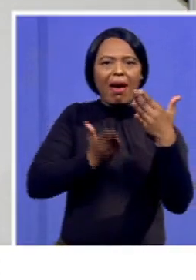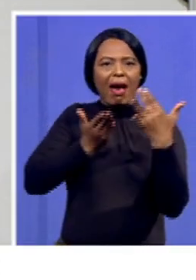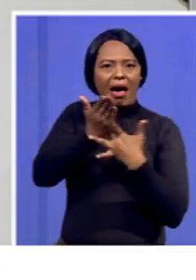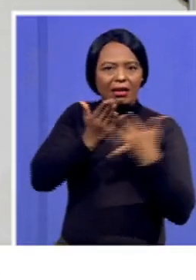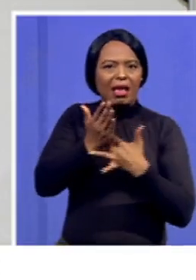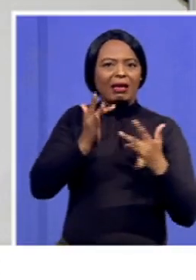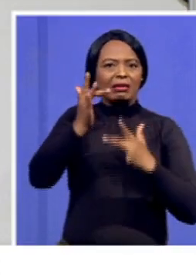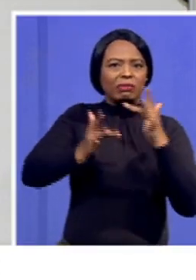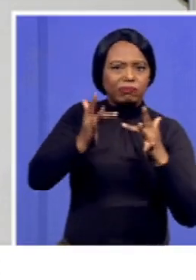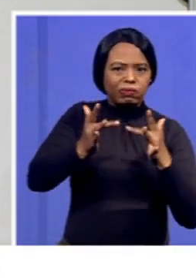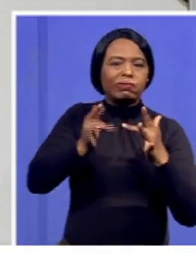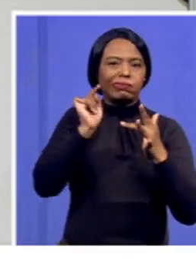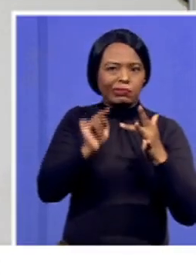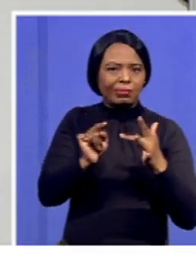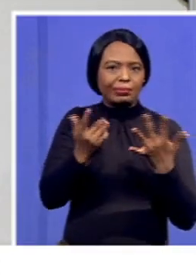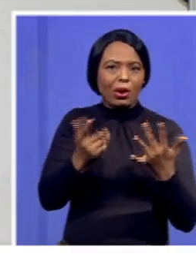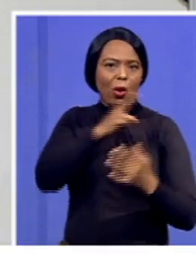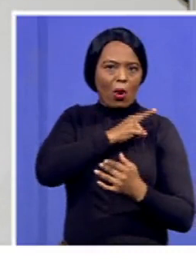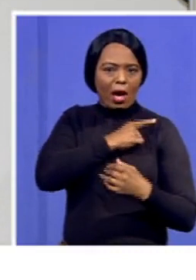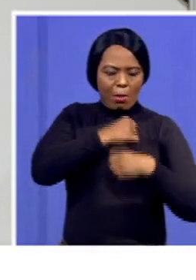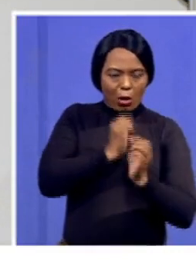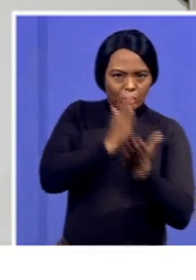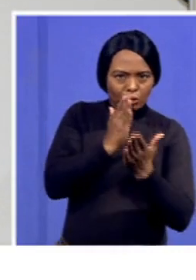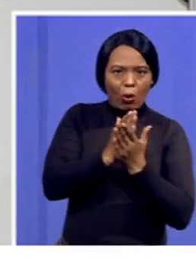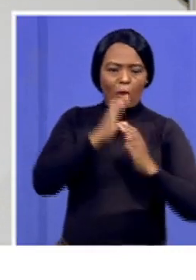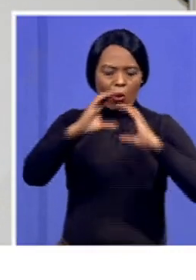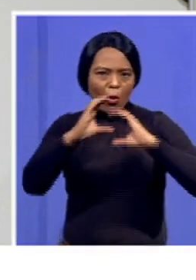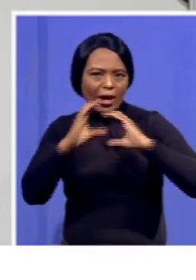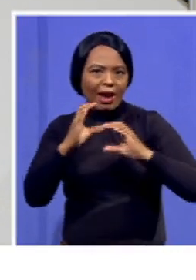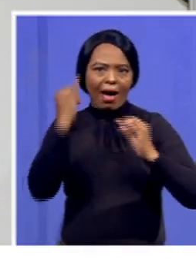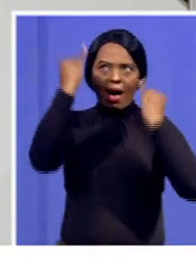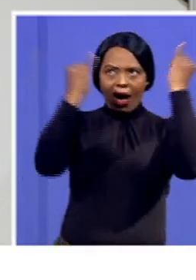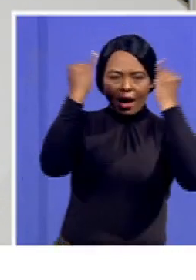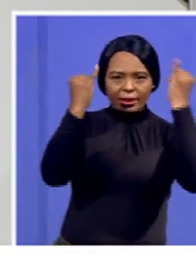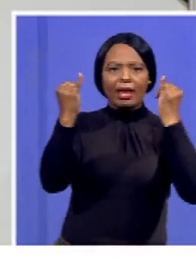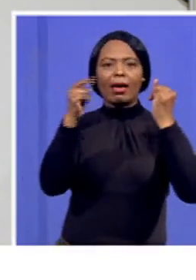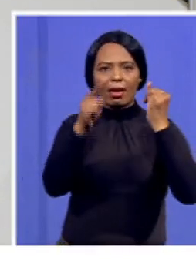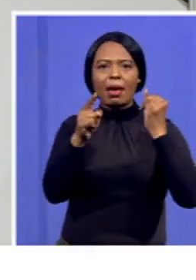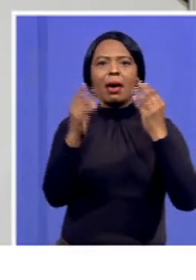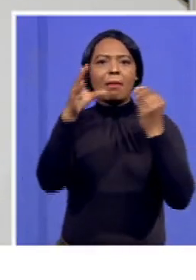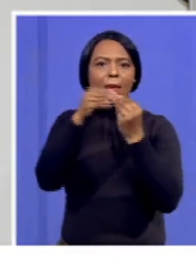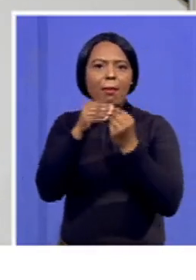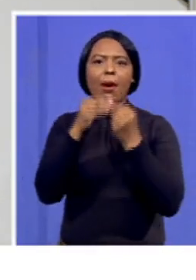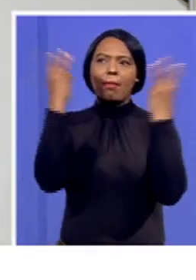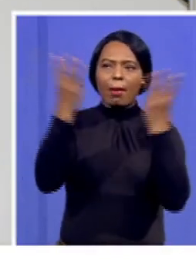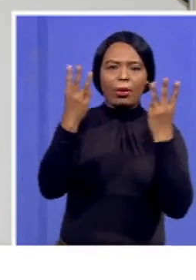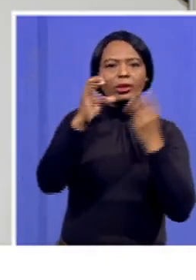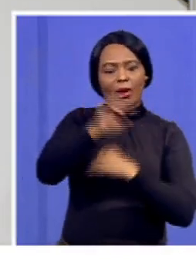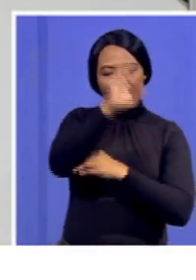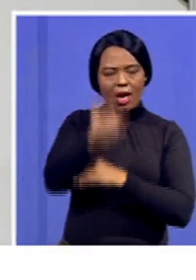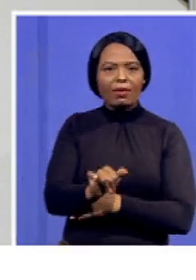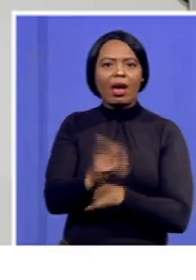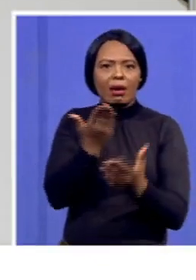ensuring that communication and battle of ideas cover all members of society I thank you